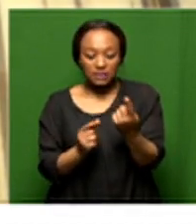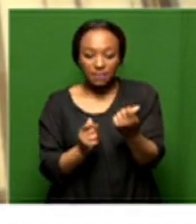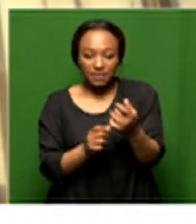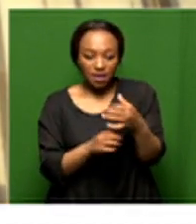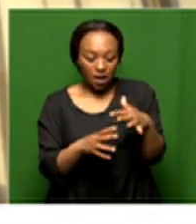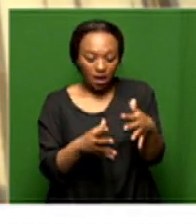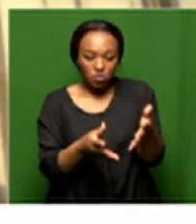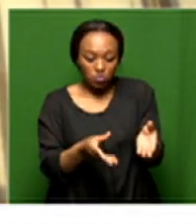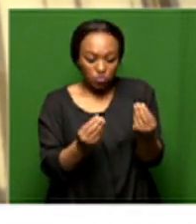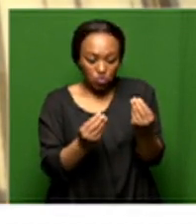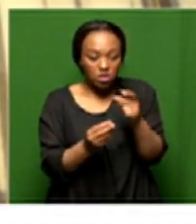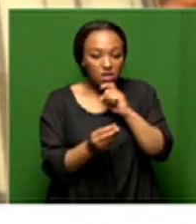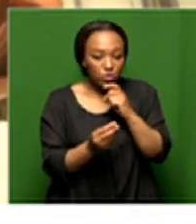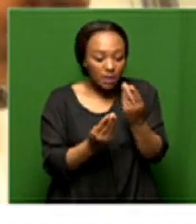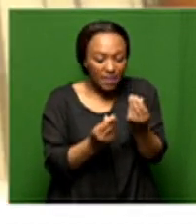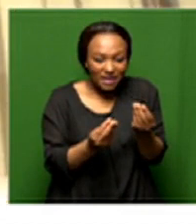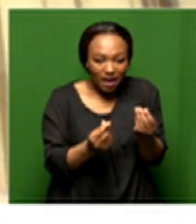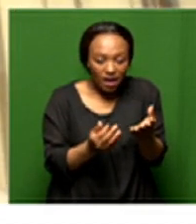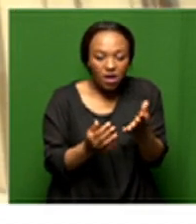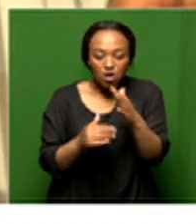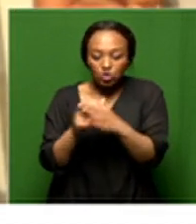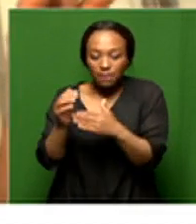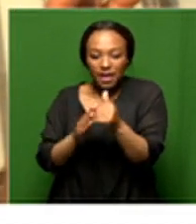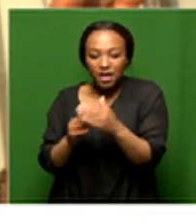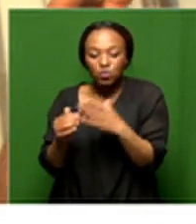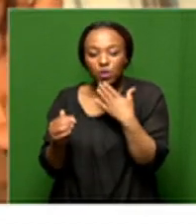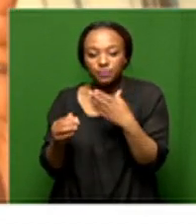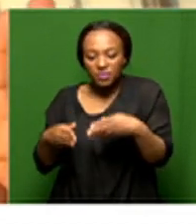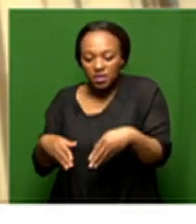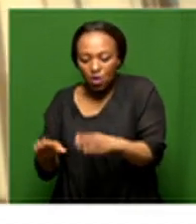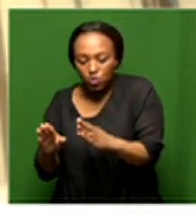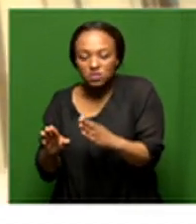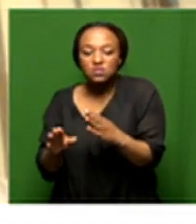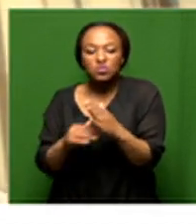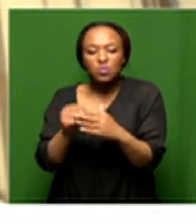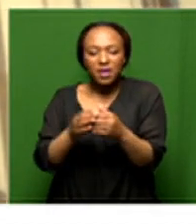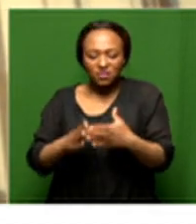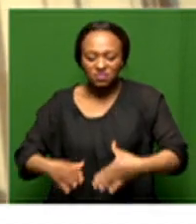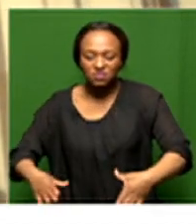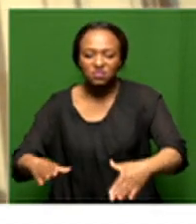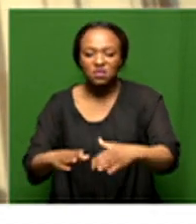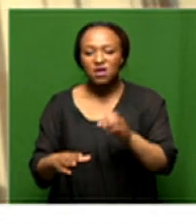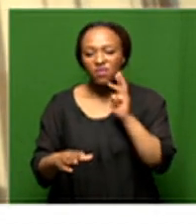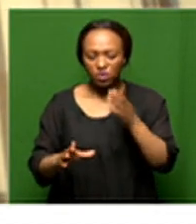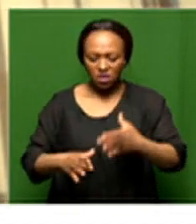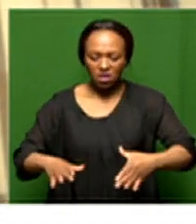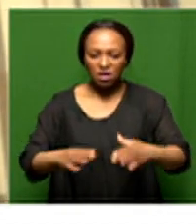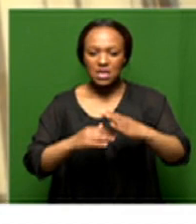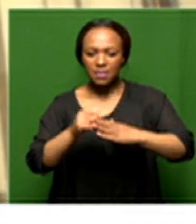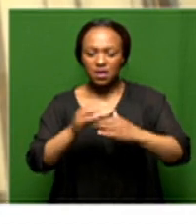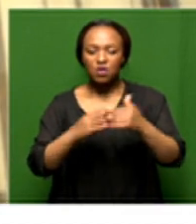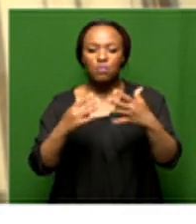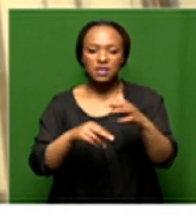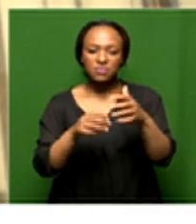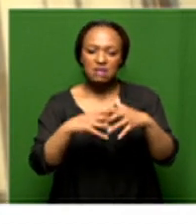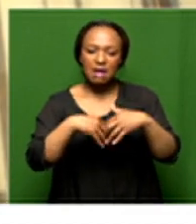goes into building the roads and that goes into building the dams and into manufacturing panels for power has to be